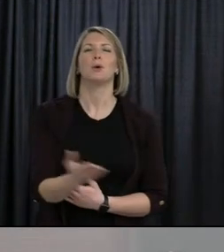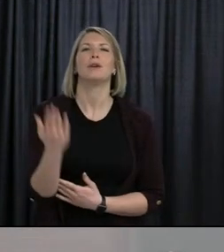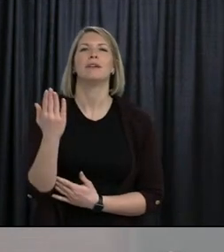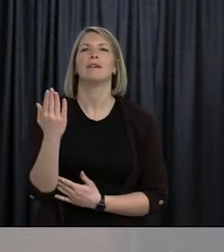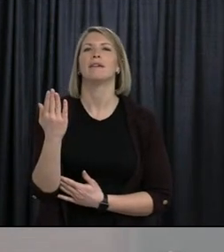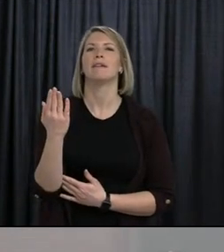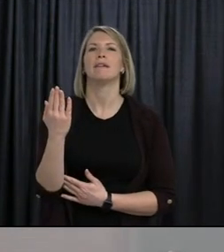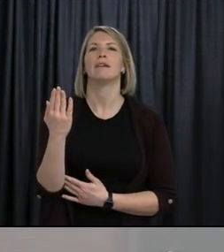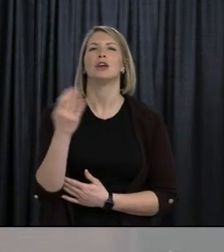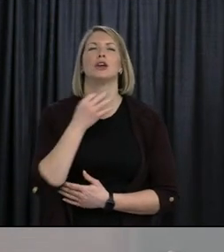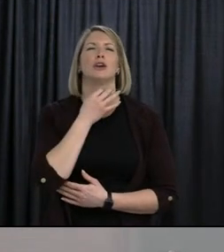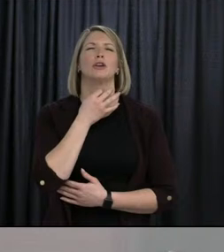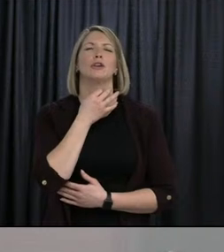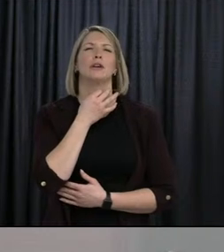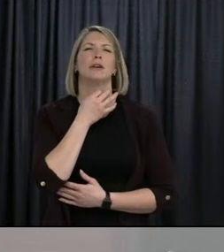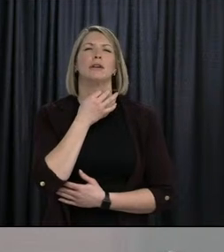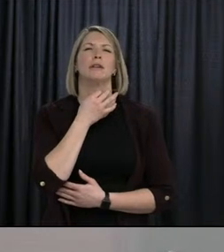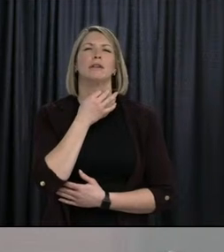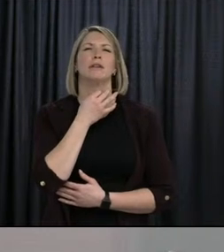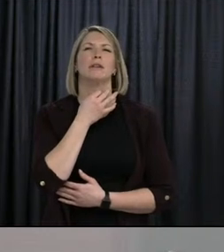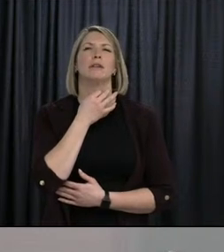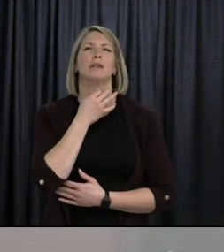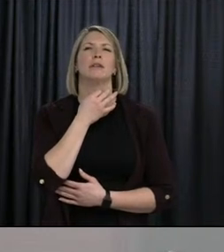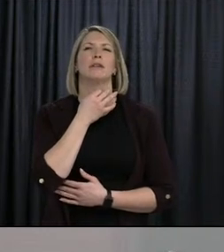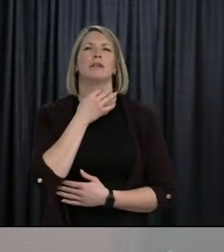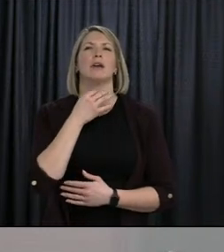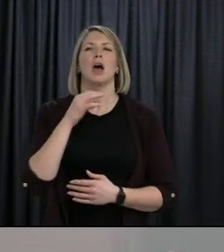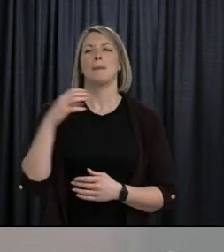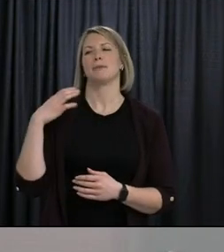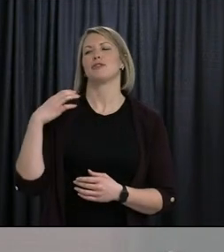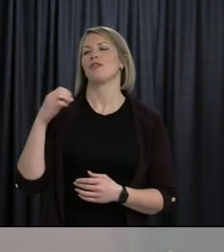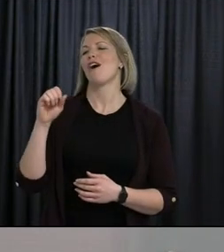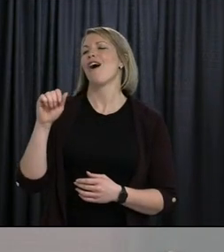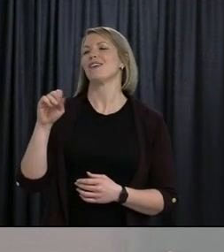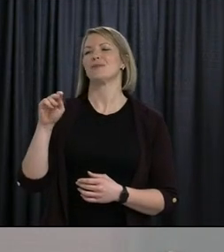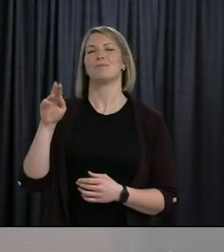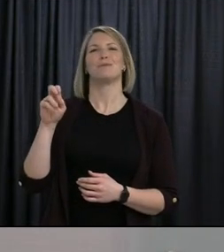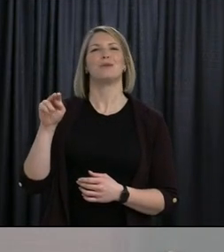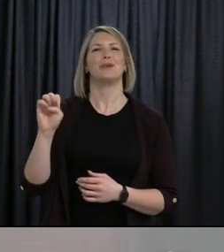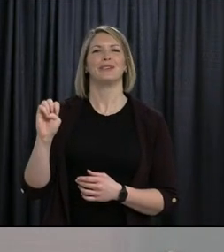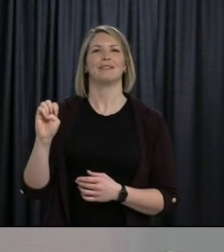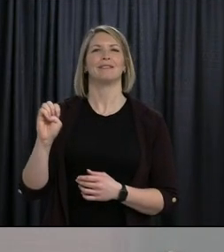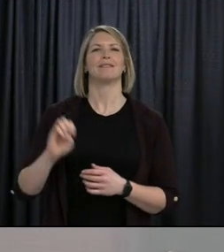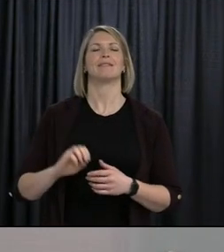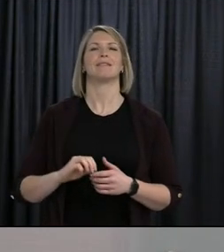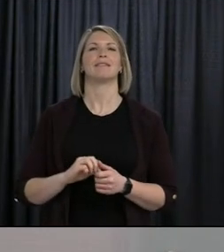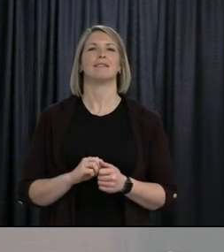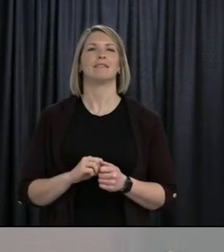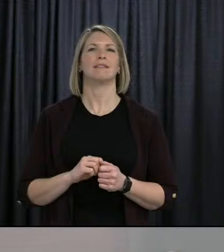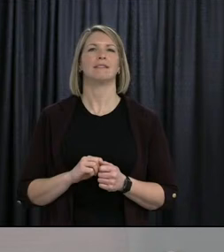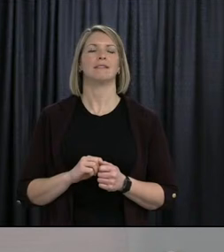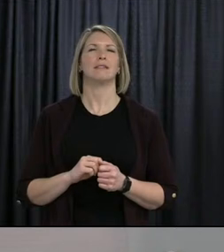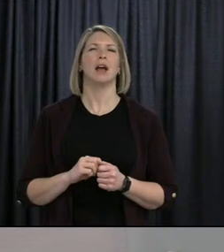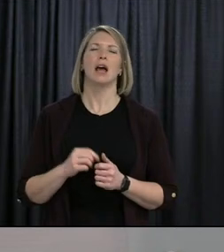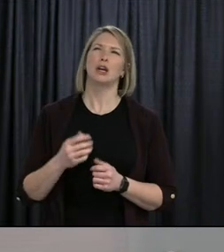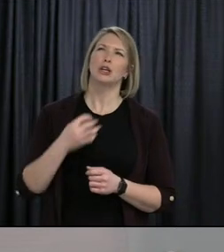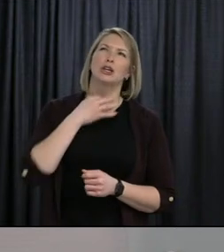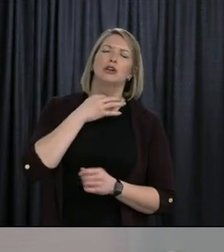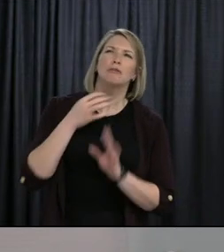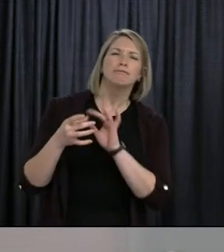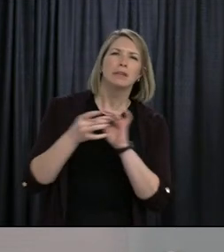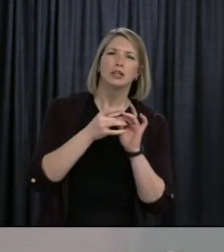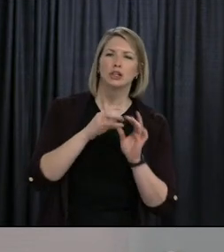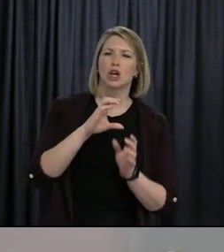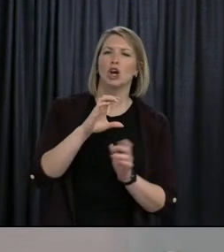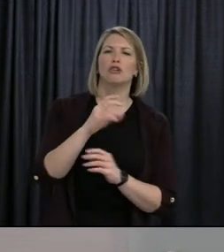First question is for Minister Osborne. Minister Osborne, I just wanted to ask you about the Chromebook situation.